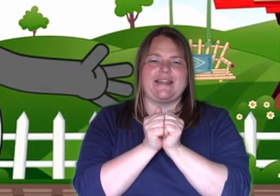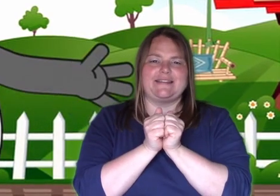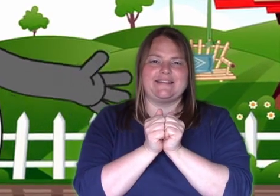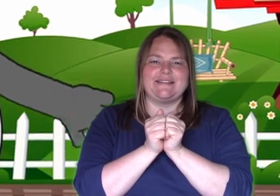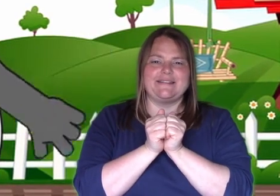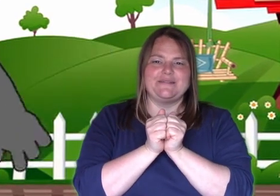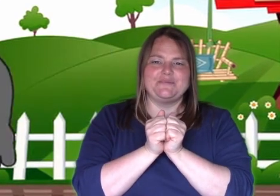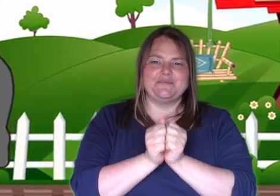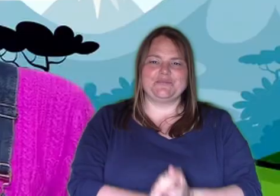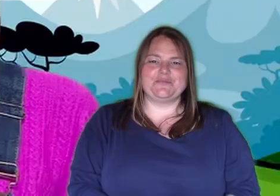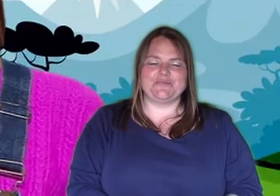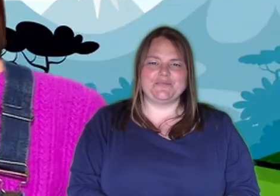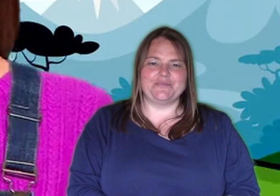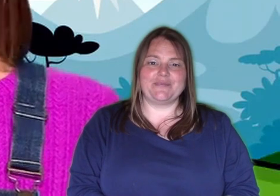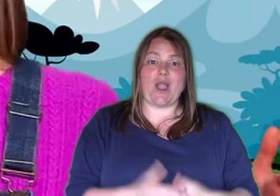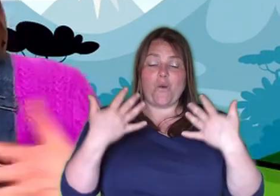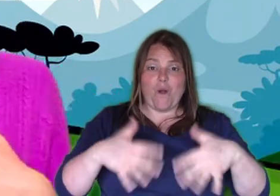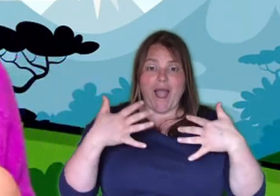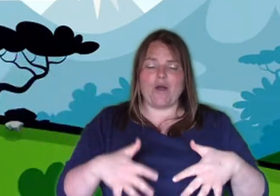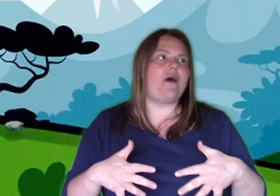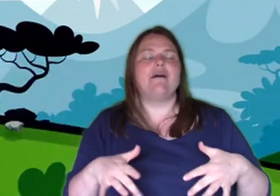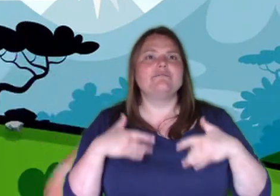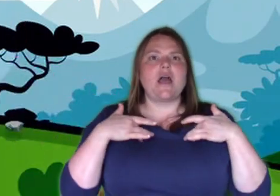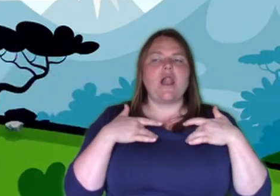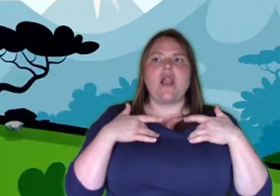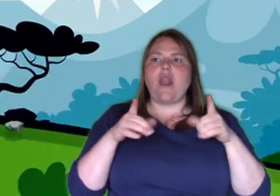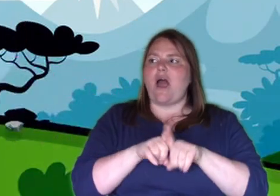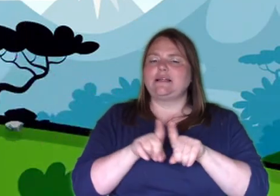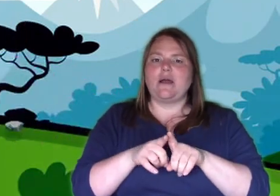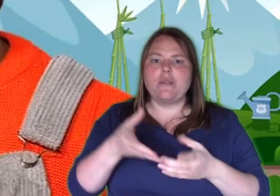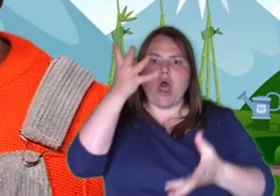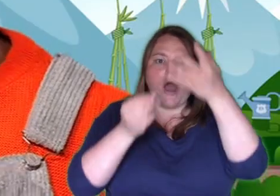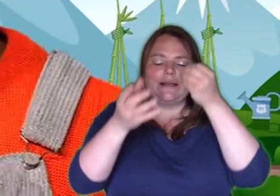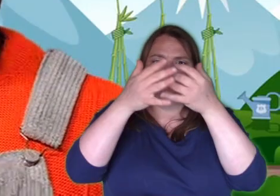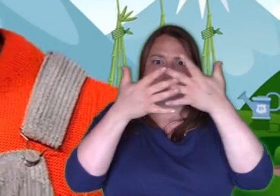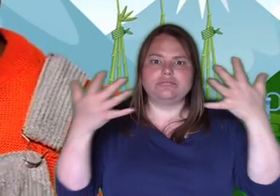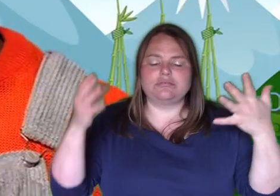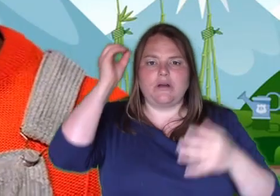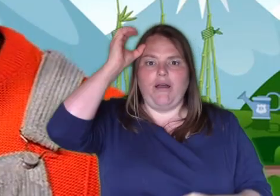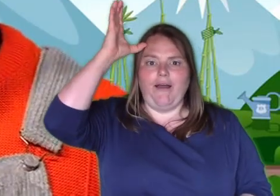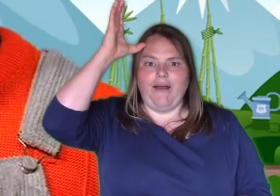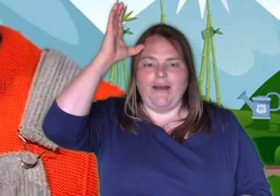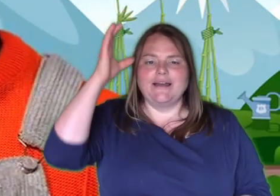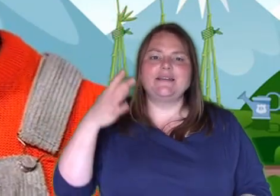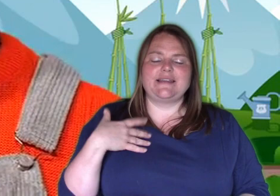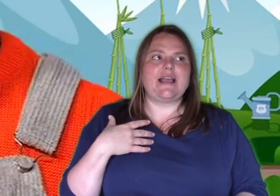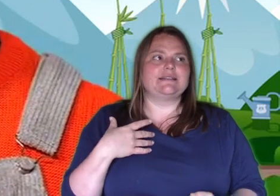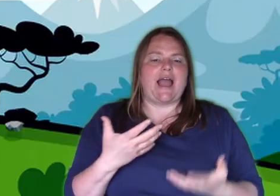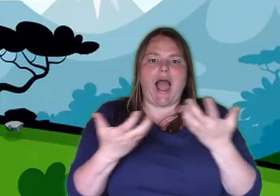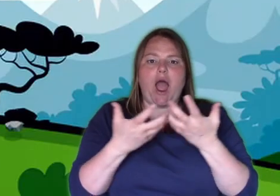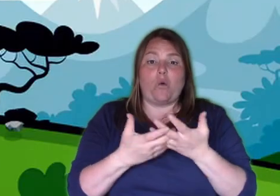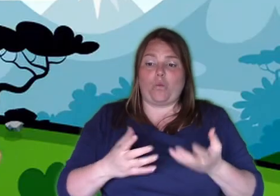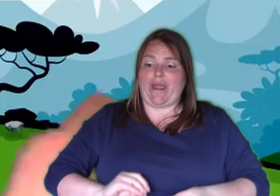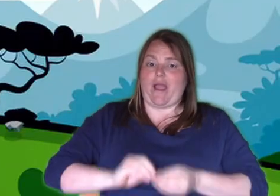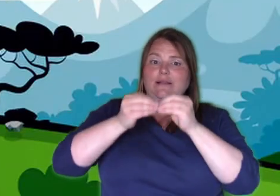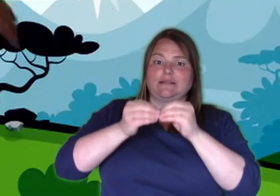Amen. Wow, I feel like I'm learning so much today. Yeah, like how we're custom made by God.